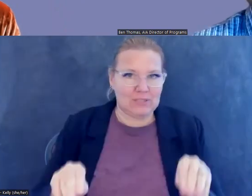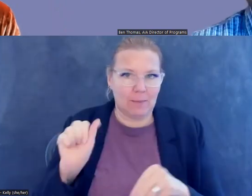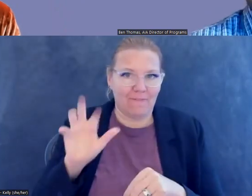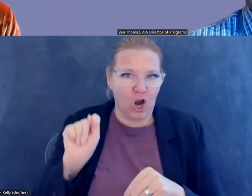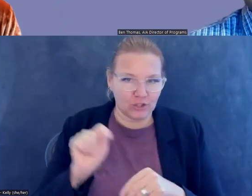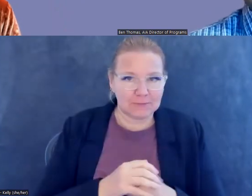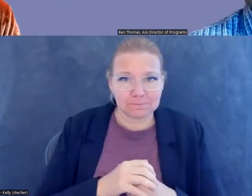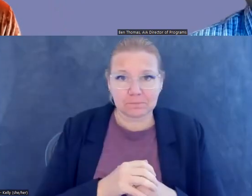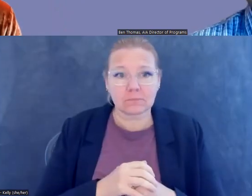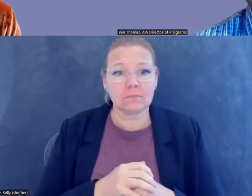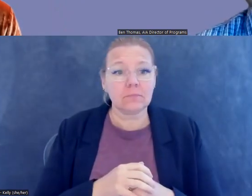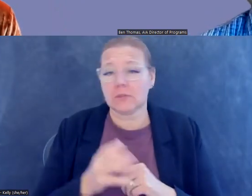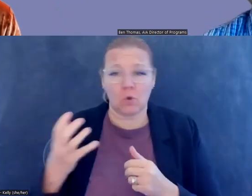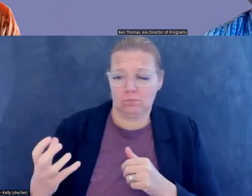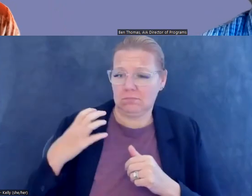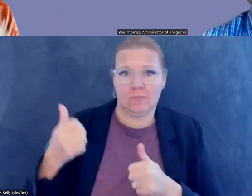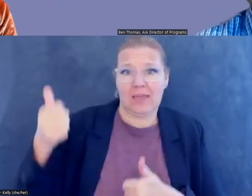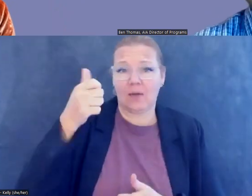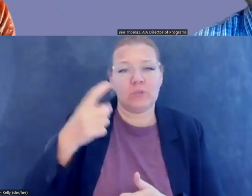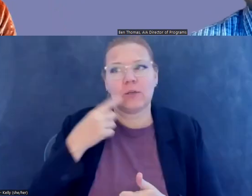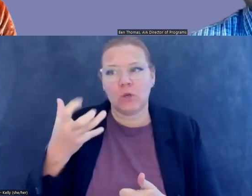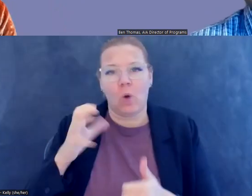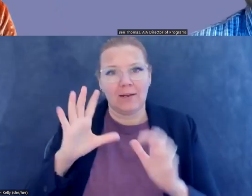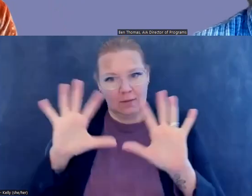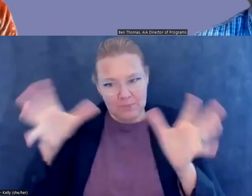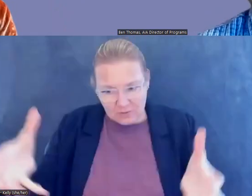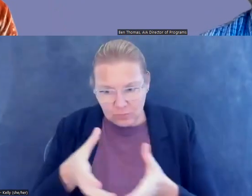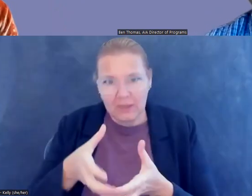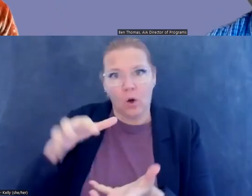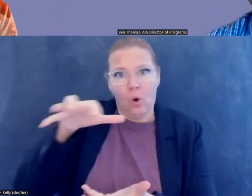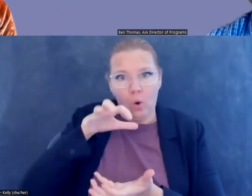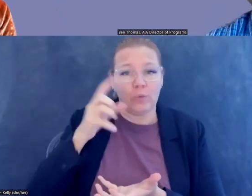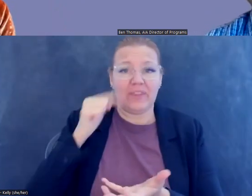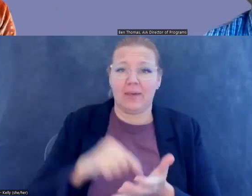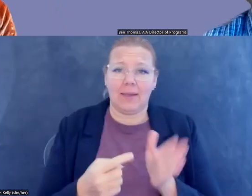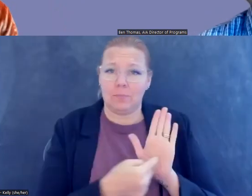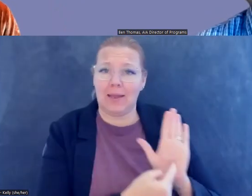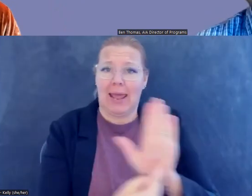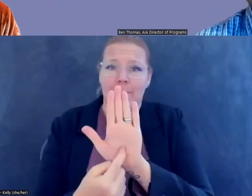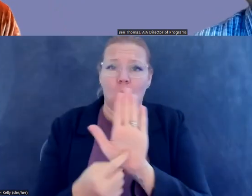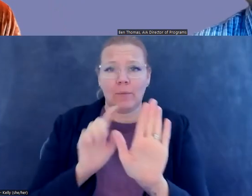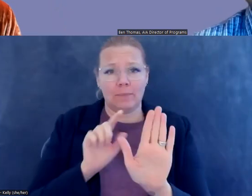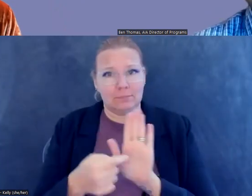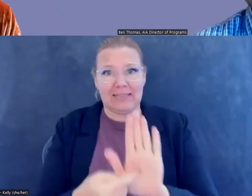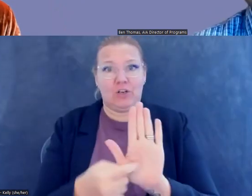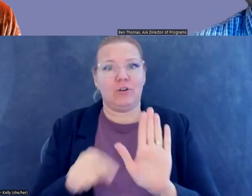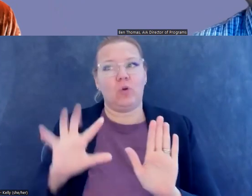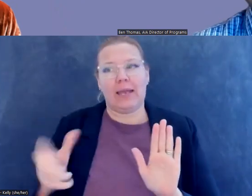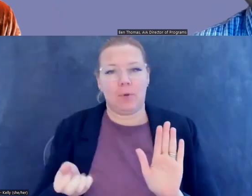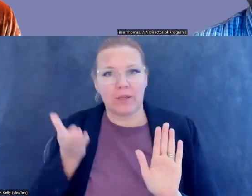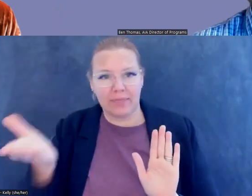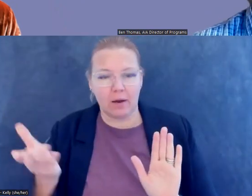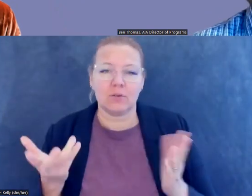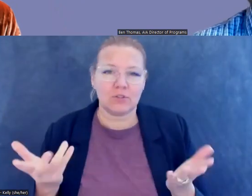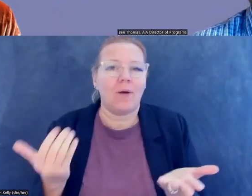time said, we wanted the piece to be whole, and we think it can be an ambassador for Cambodia there. So what I, I